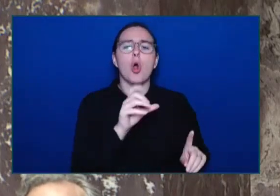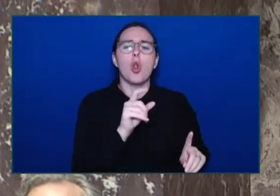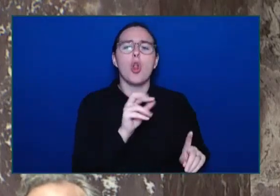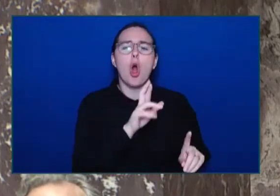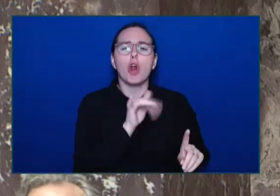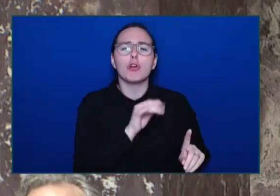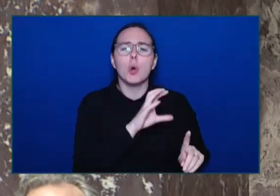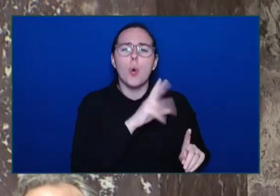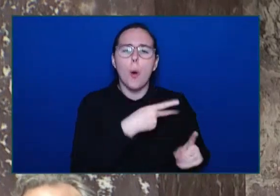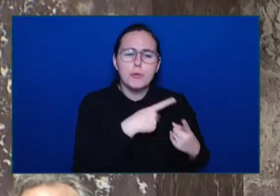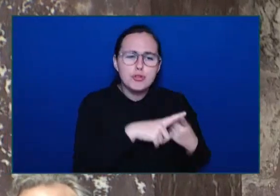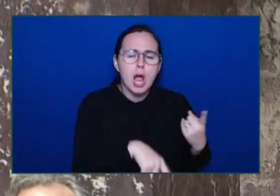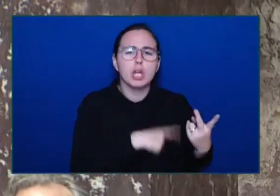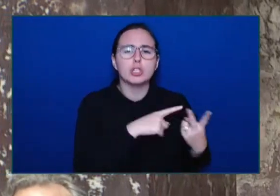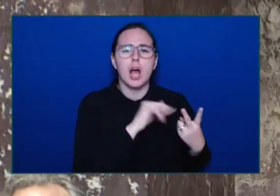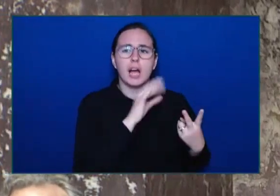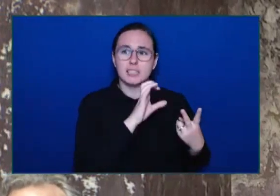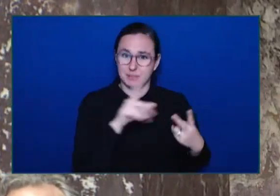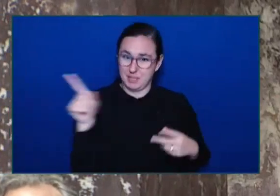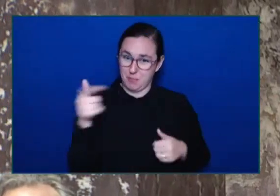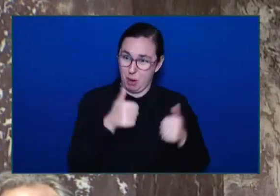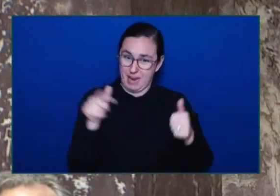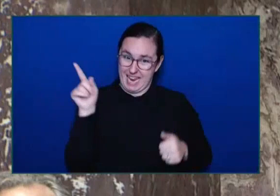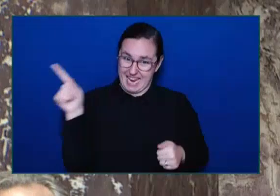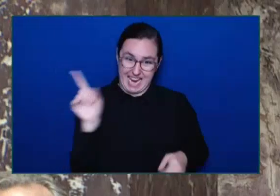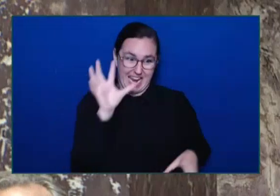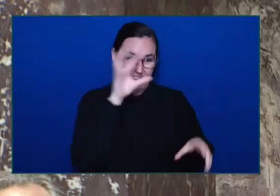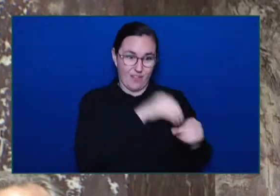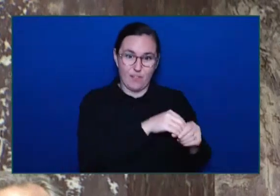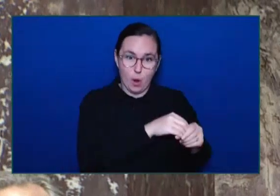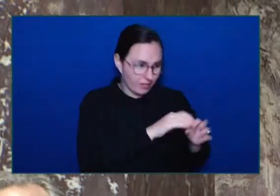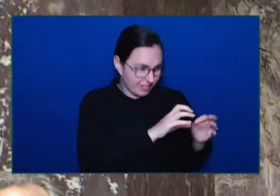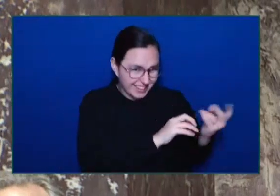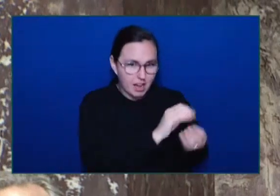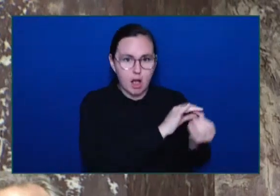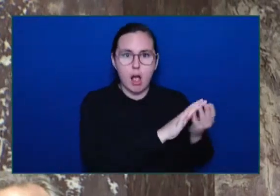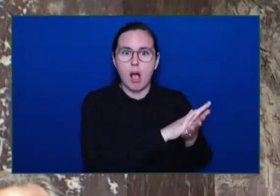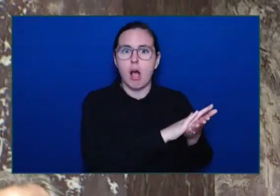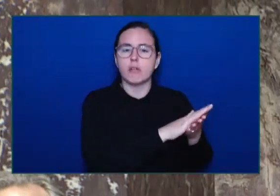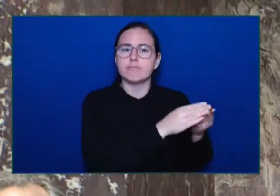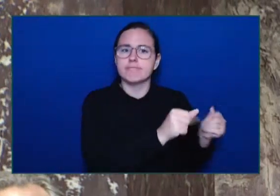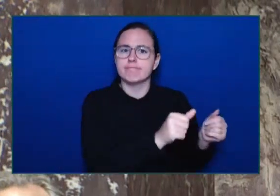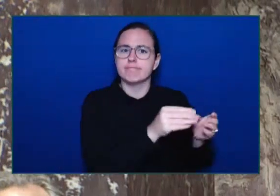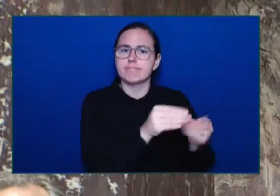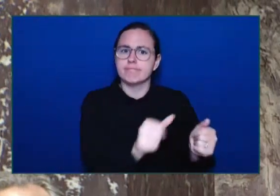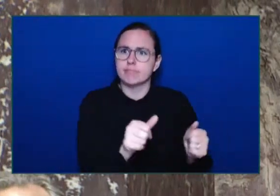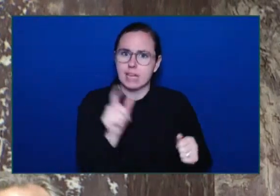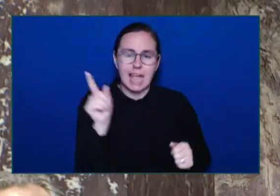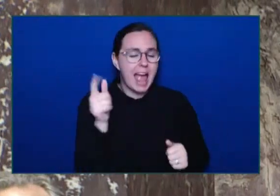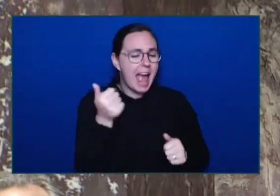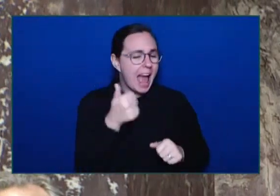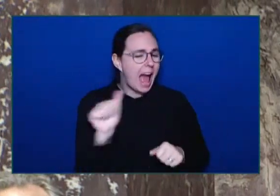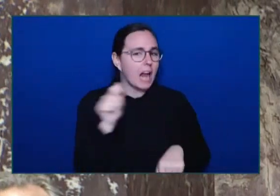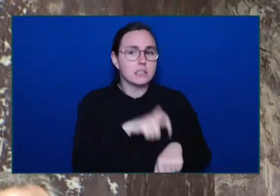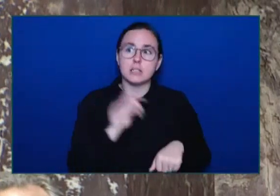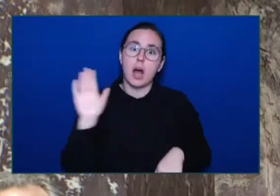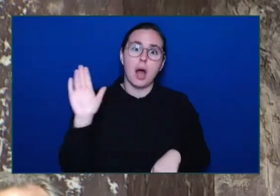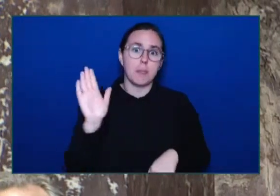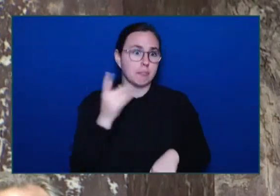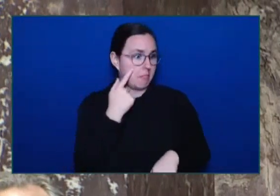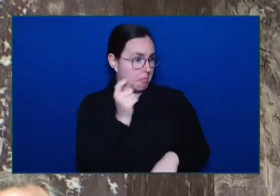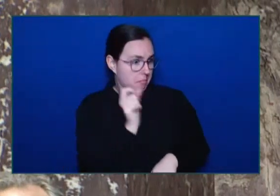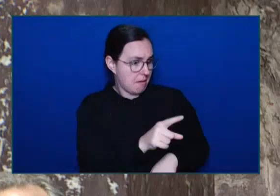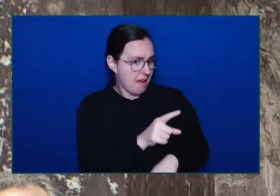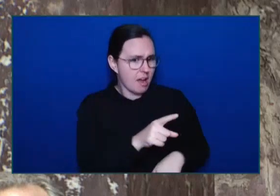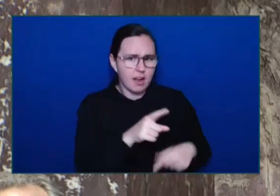shown That when he sees something wrong That he's a man of integrity He takes action, Honourable Speaker Now, we've talked about this already And I'm happy to go through it